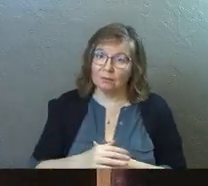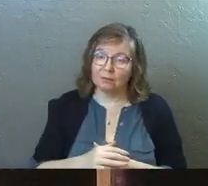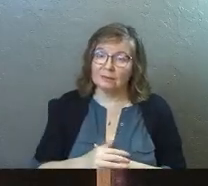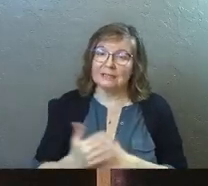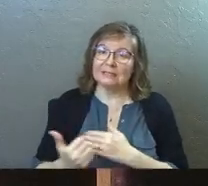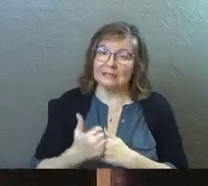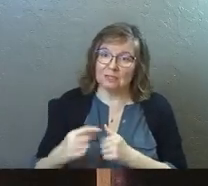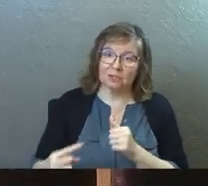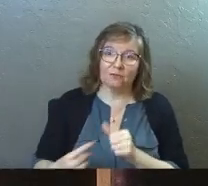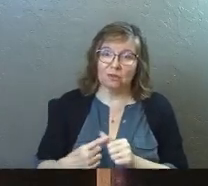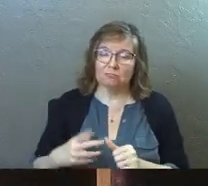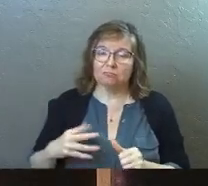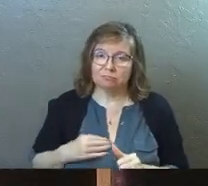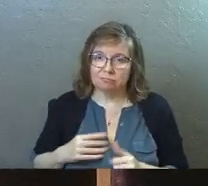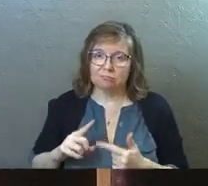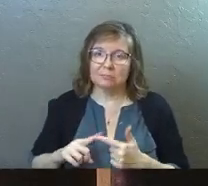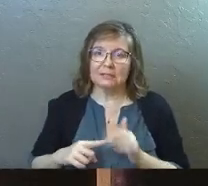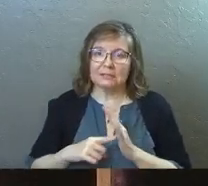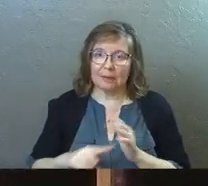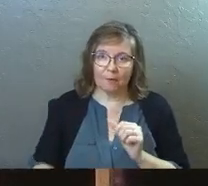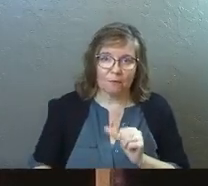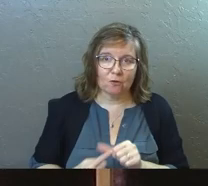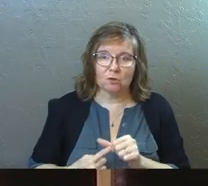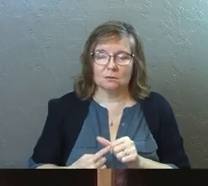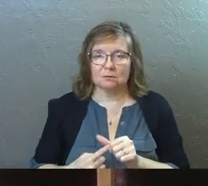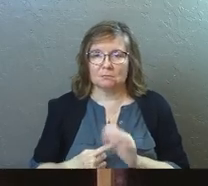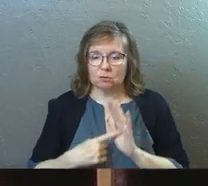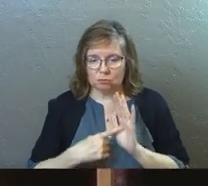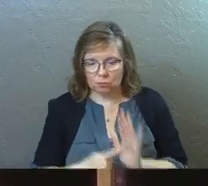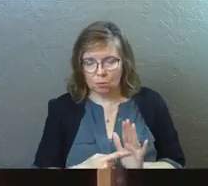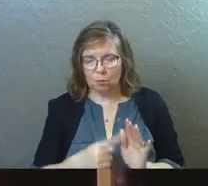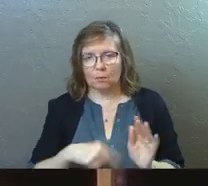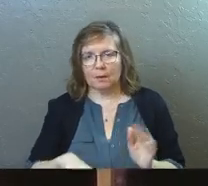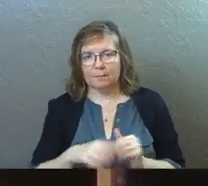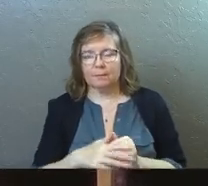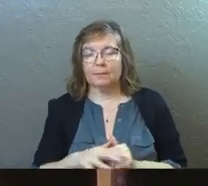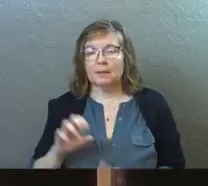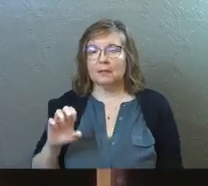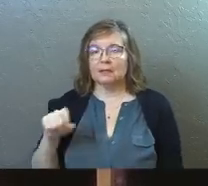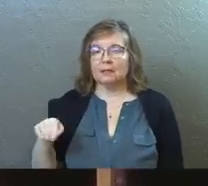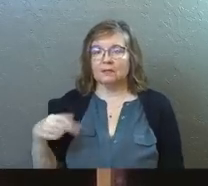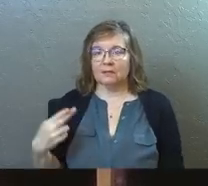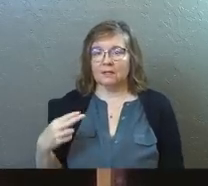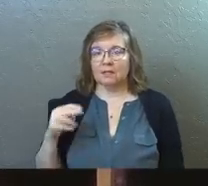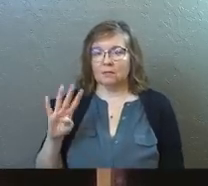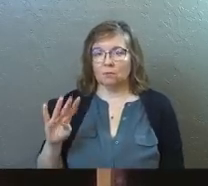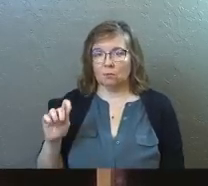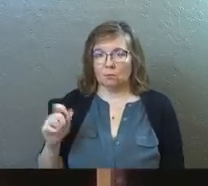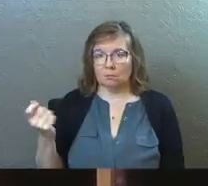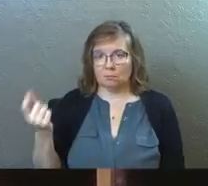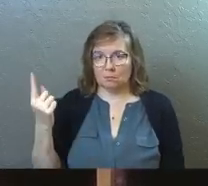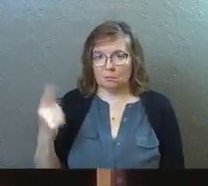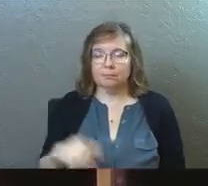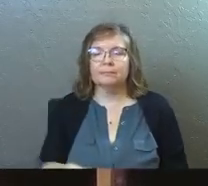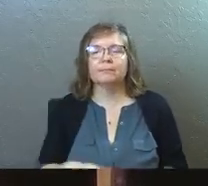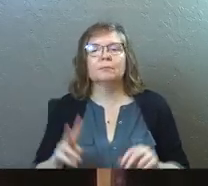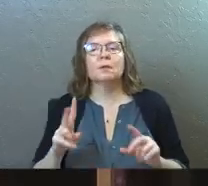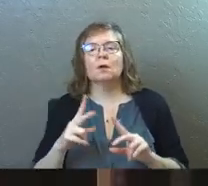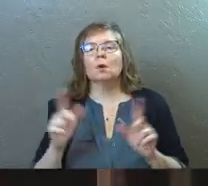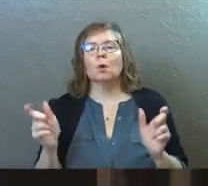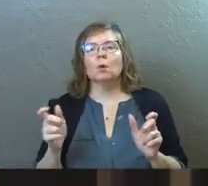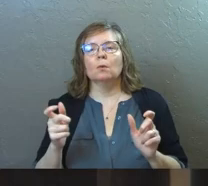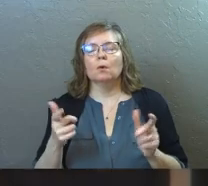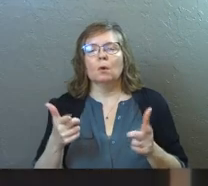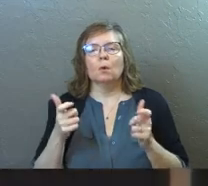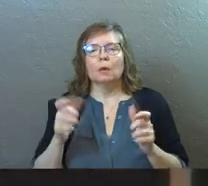Danger first, example first. He walks ahead of them. Ephesians 4, 11. Here's a quick picture